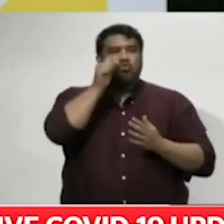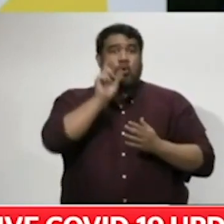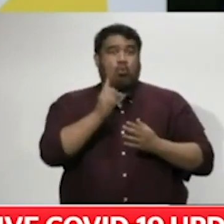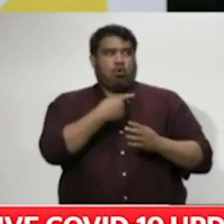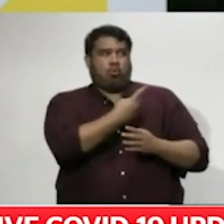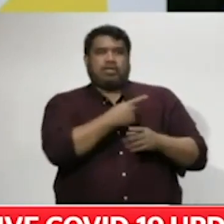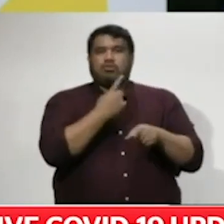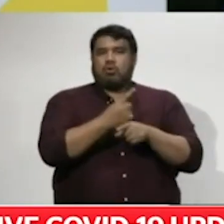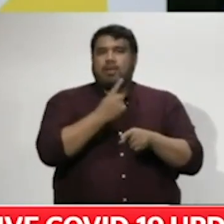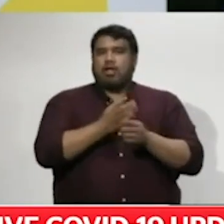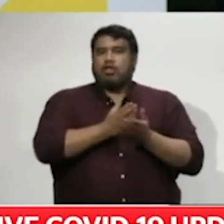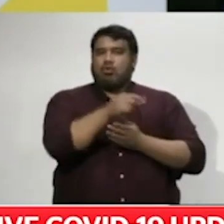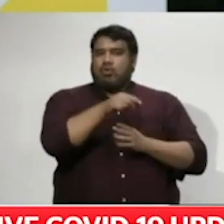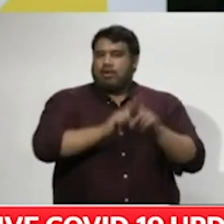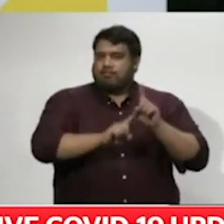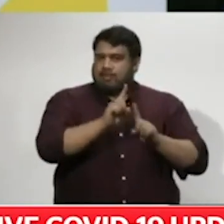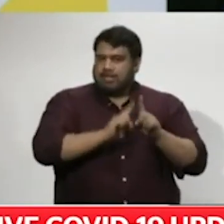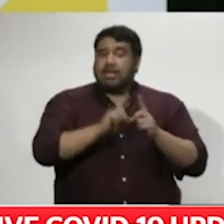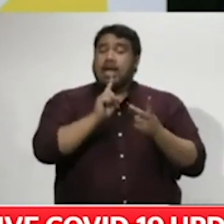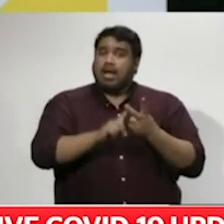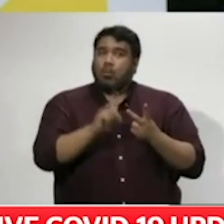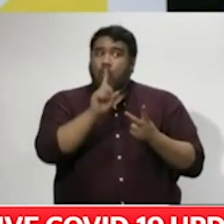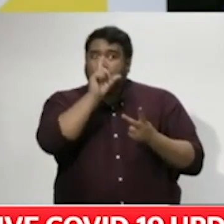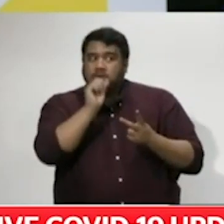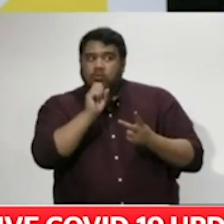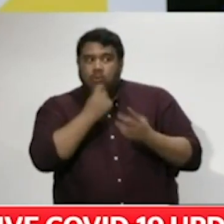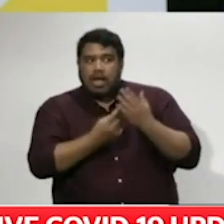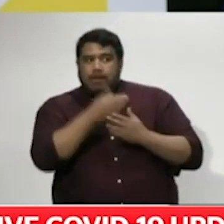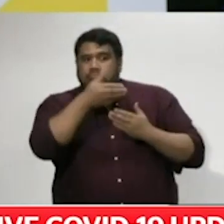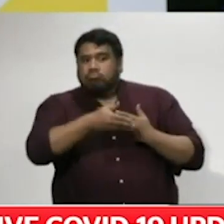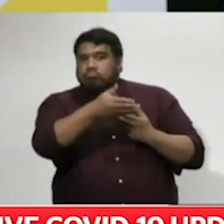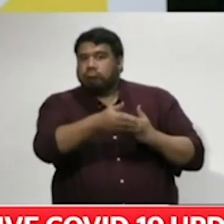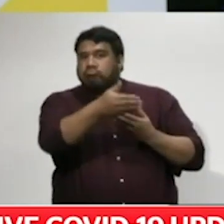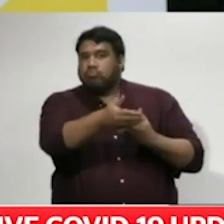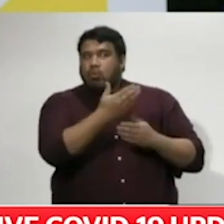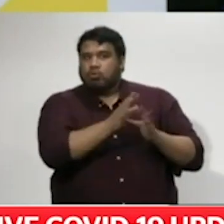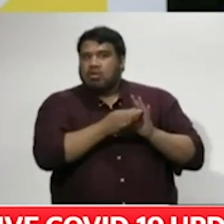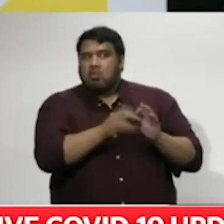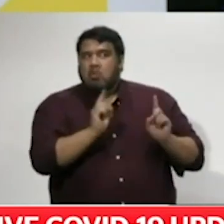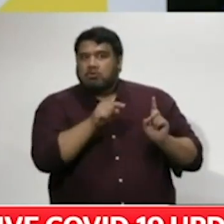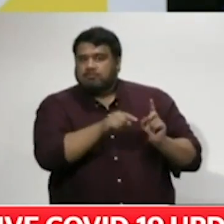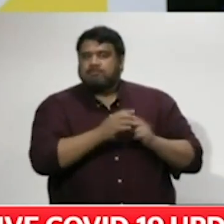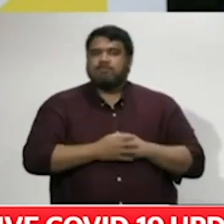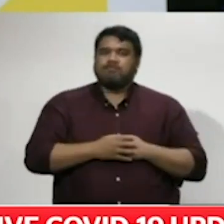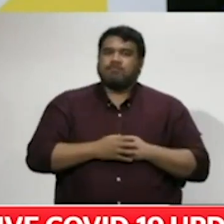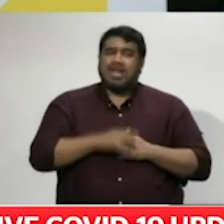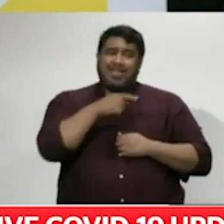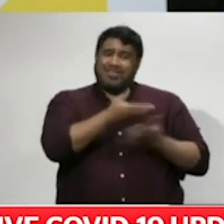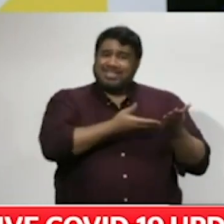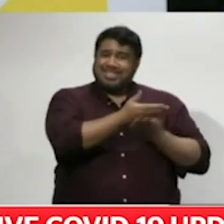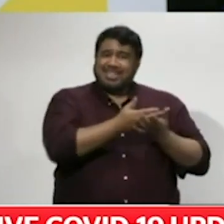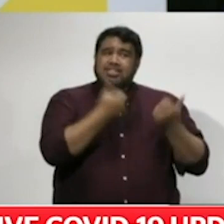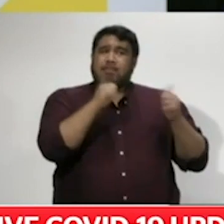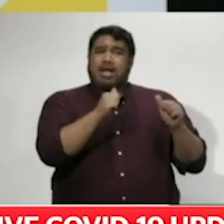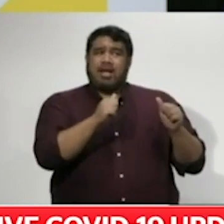issues discussed and some of the potential outcomes of that meeting. But again, I would note such a discussion has only been possible